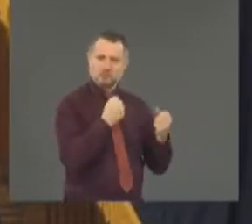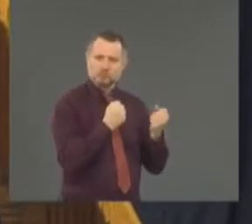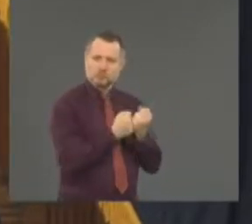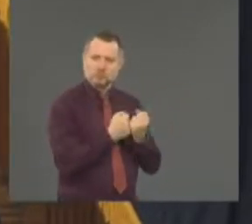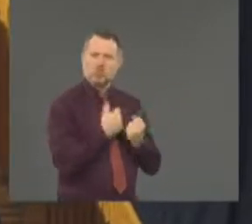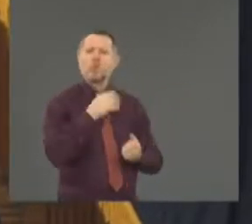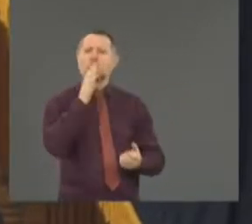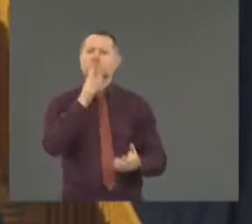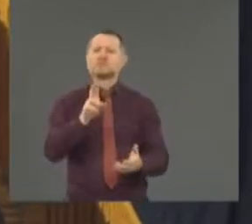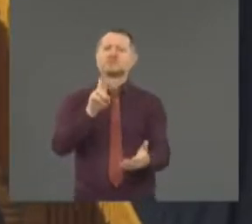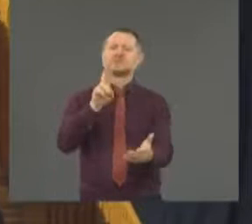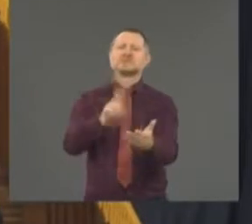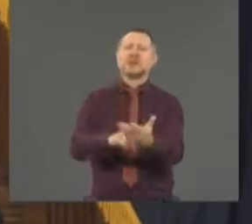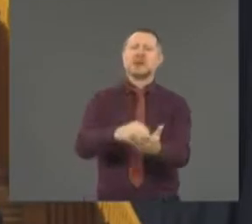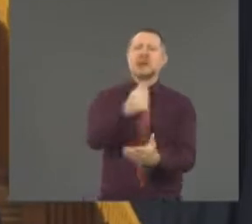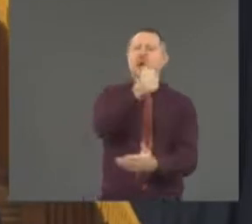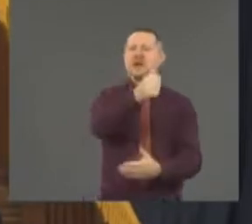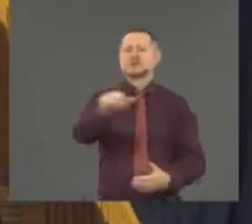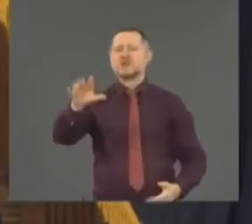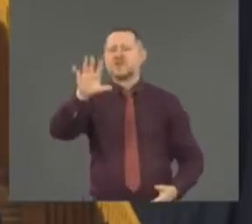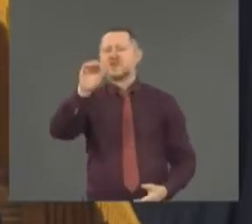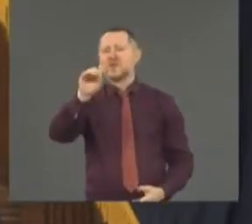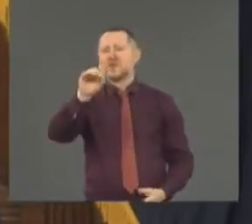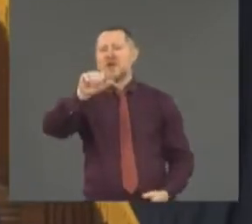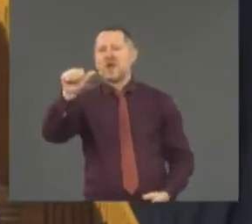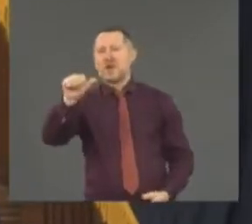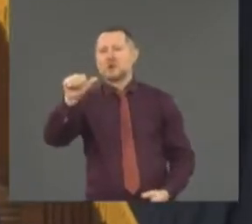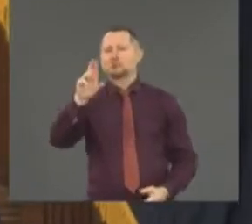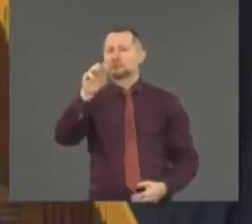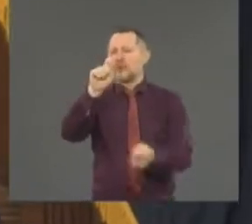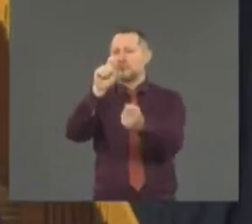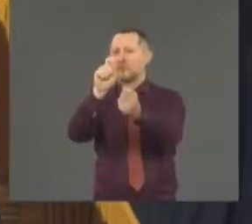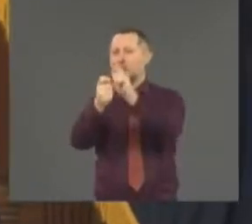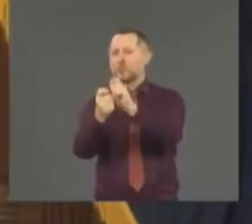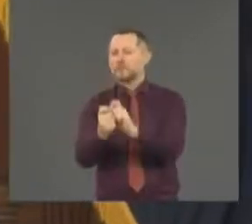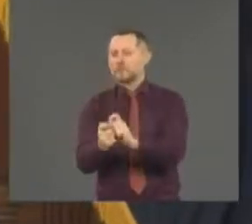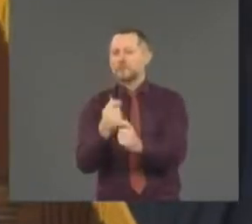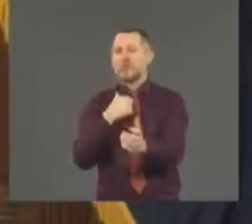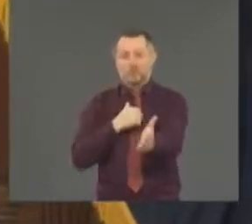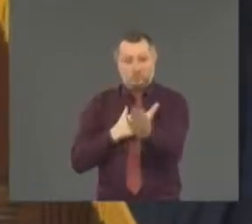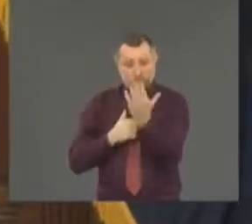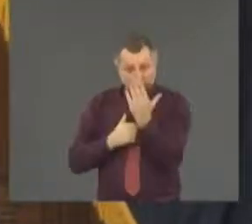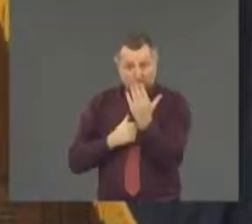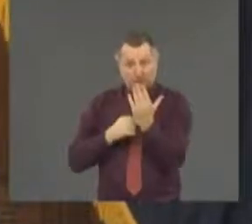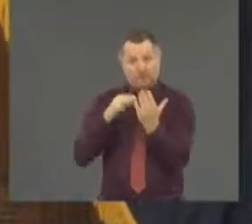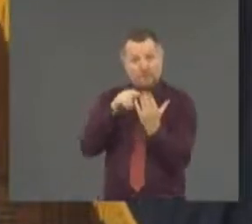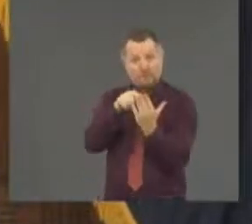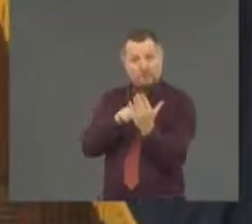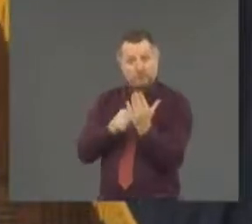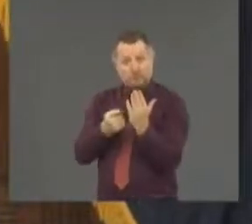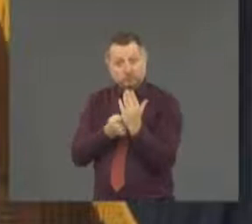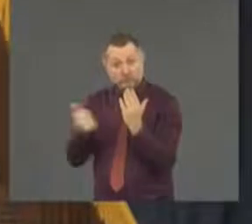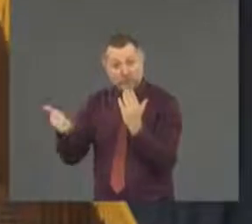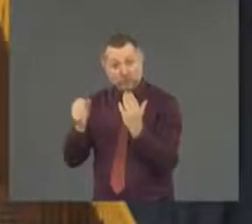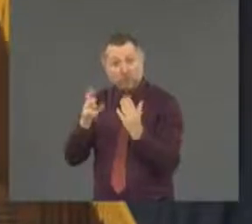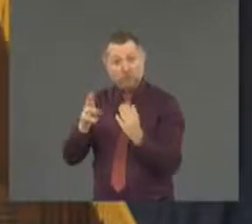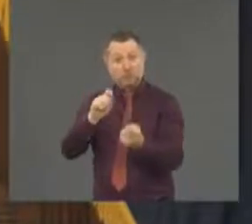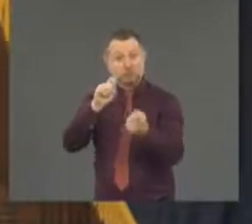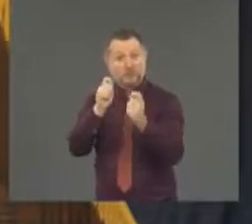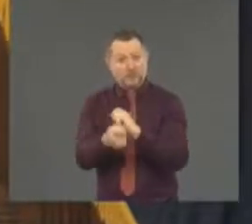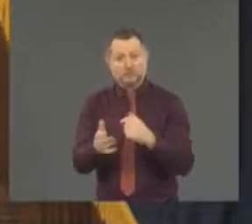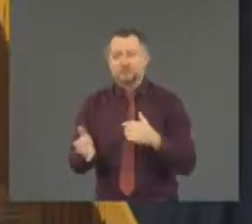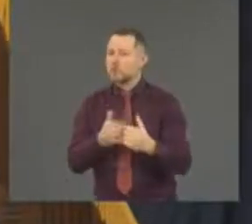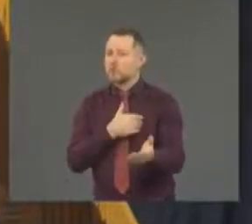they send me. Repeal, reform, whatever they send me, I will sign,